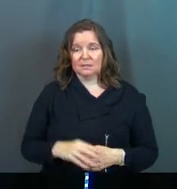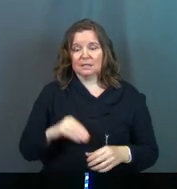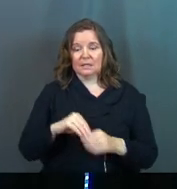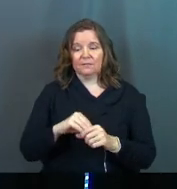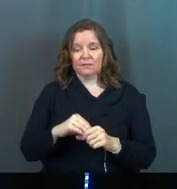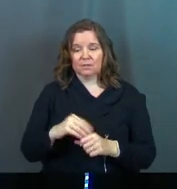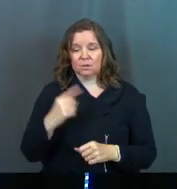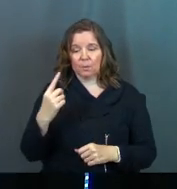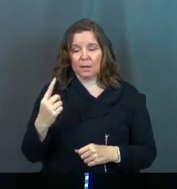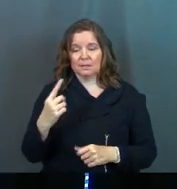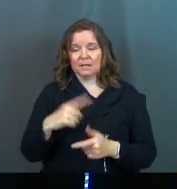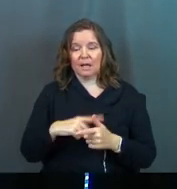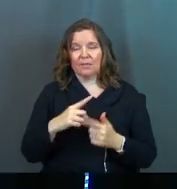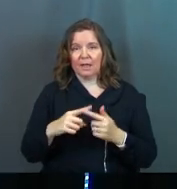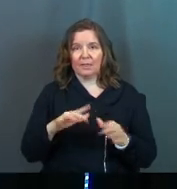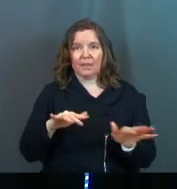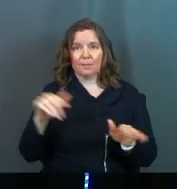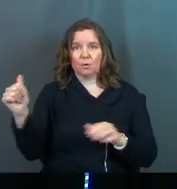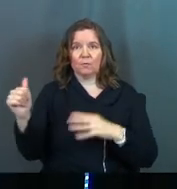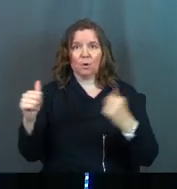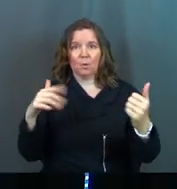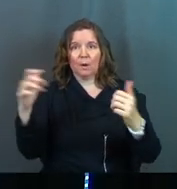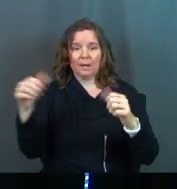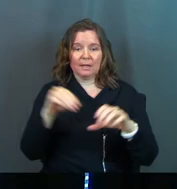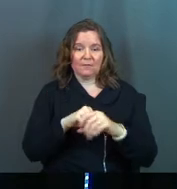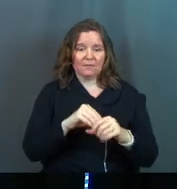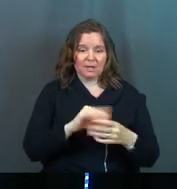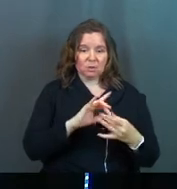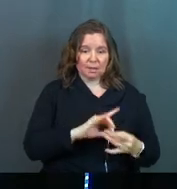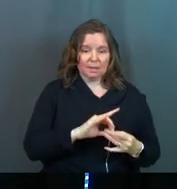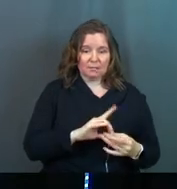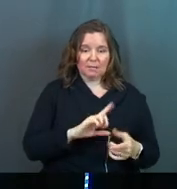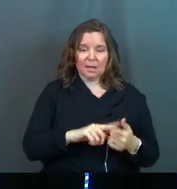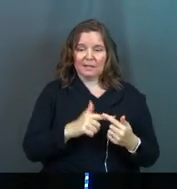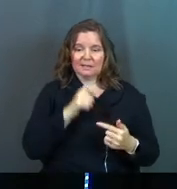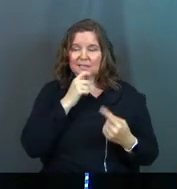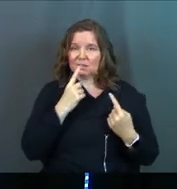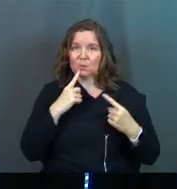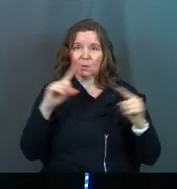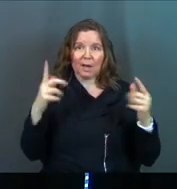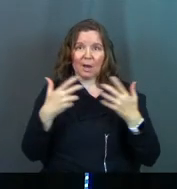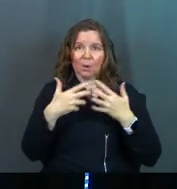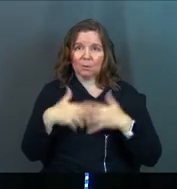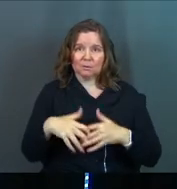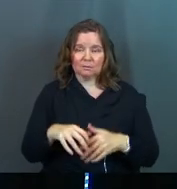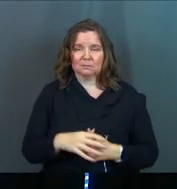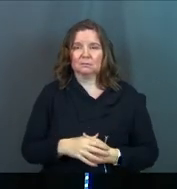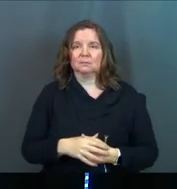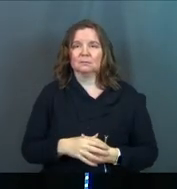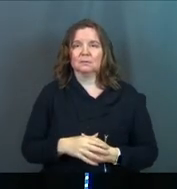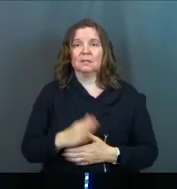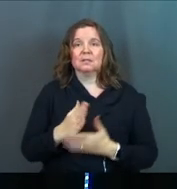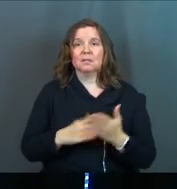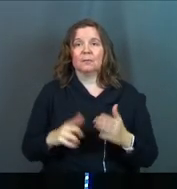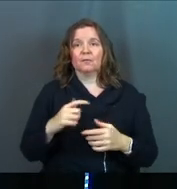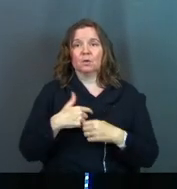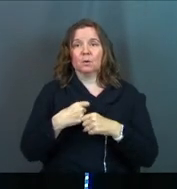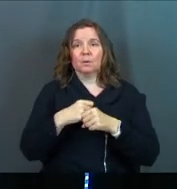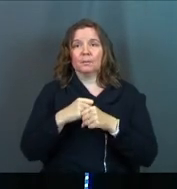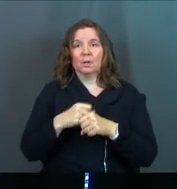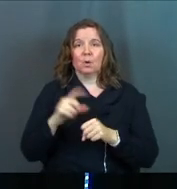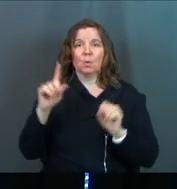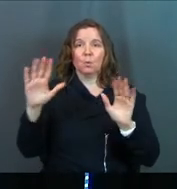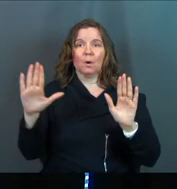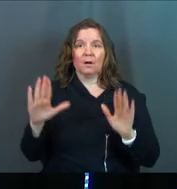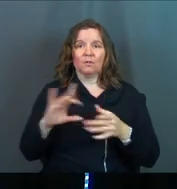Invest in ones, and then they move away. Invest in relationships, and it doesn't work out. Some of you have built wonderful